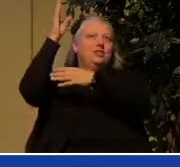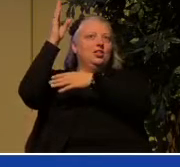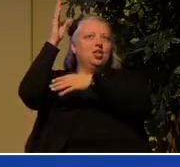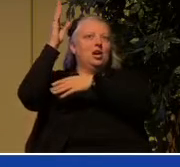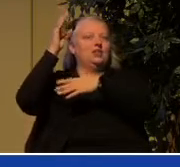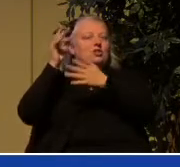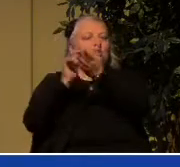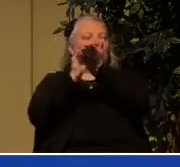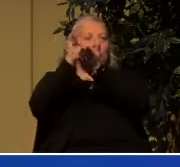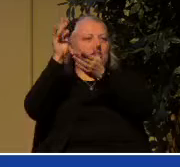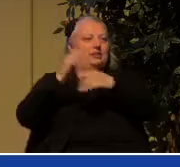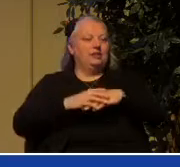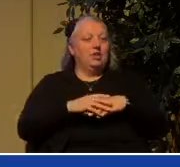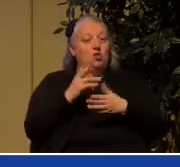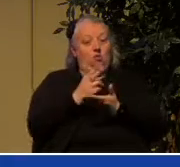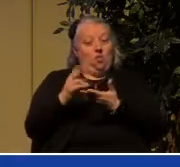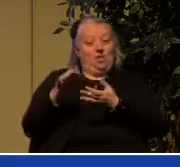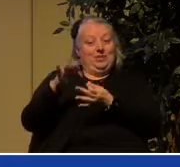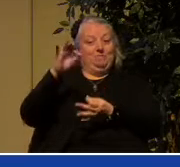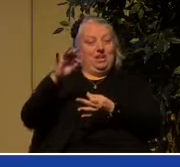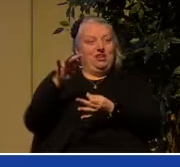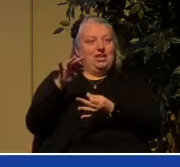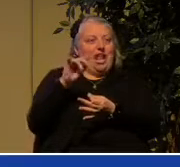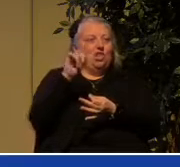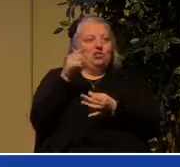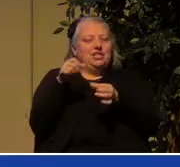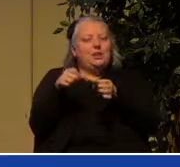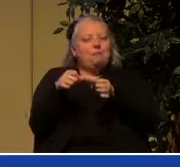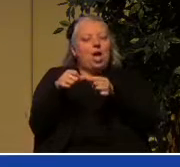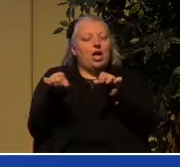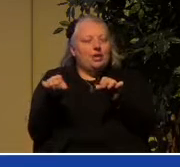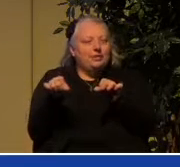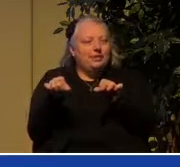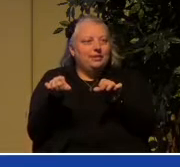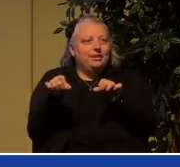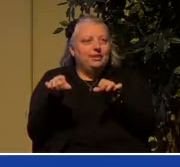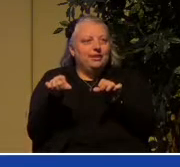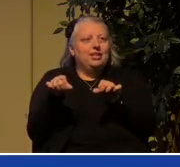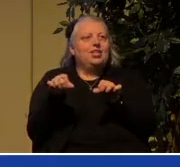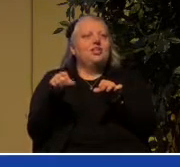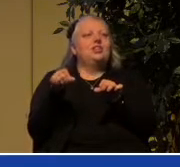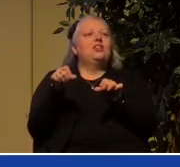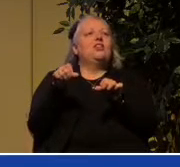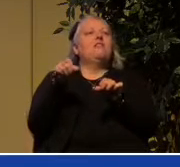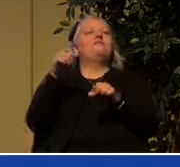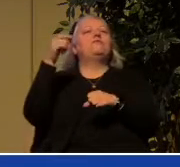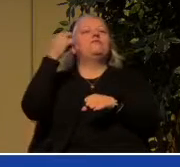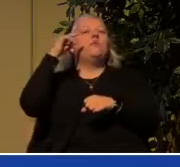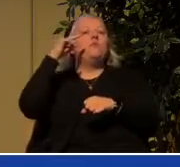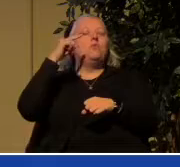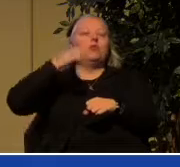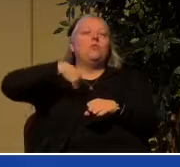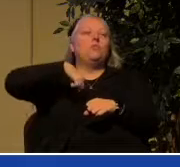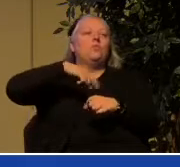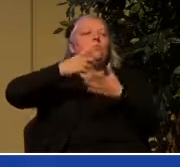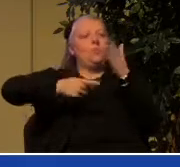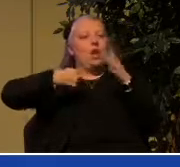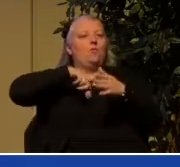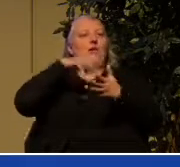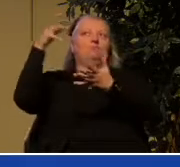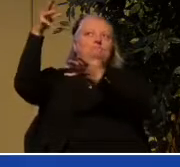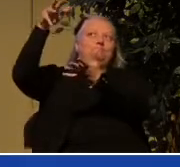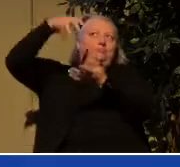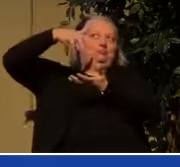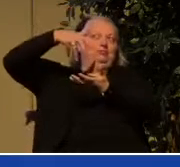or the down payment of the inheritance that God has promised us